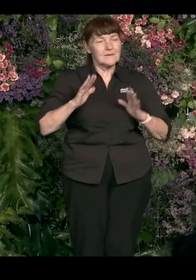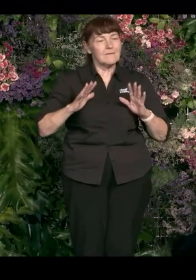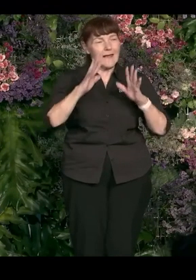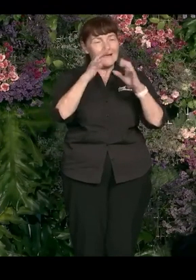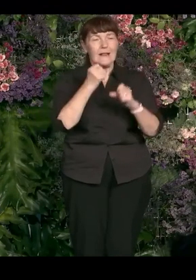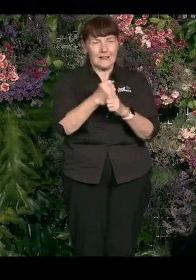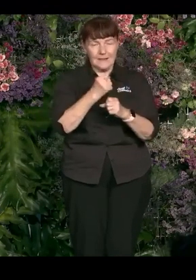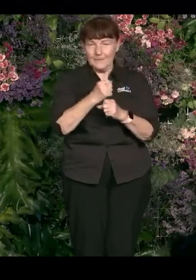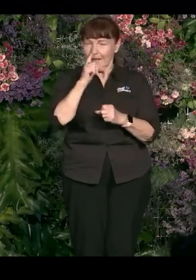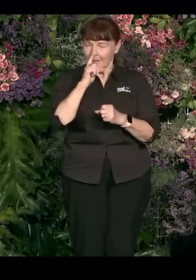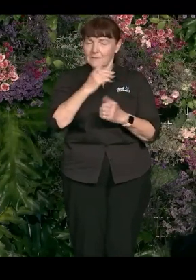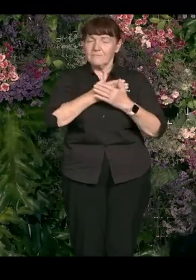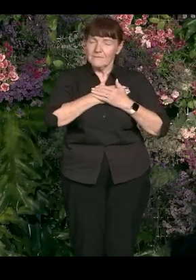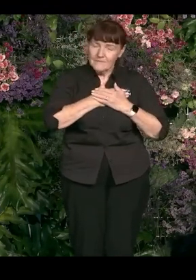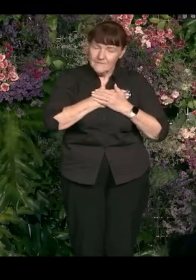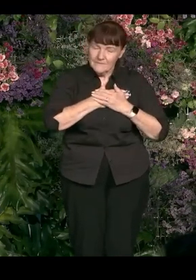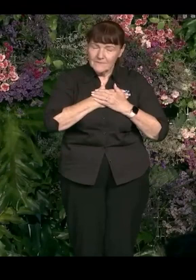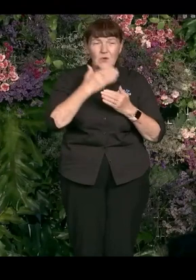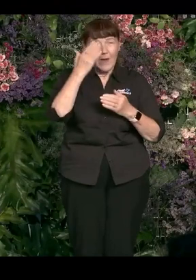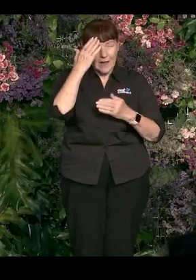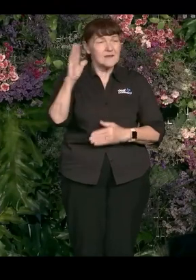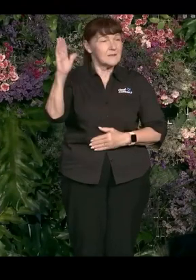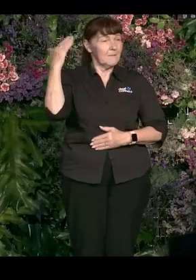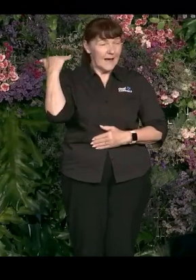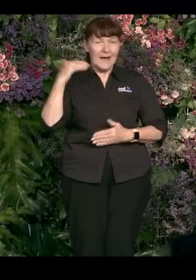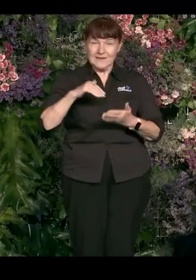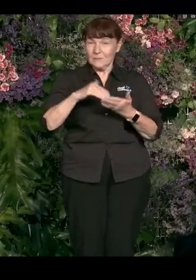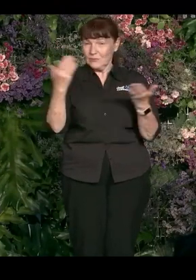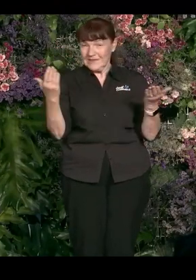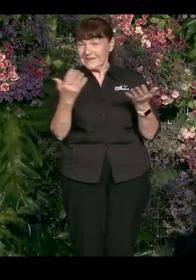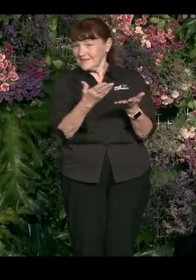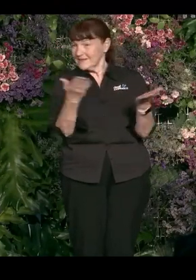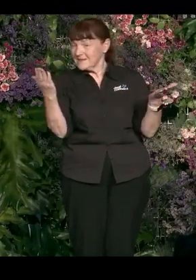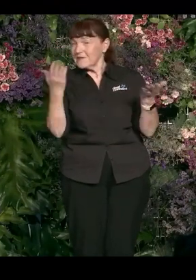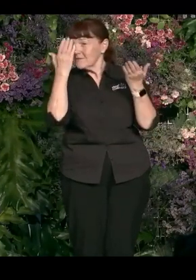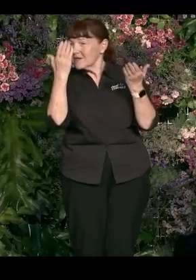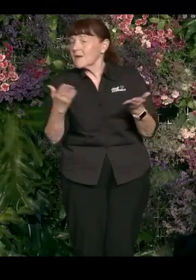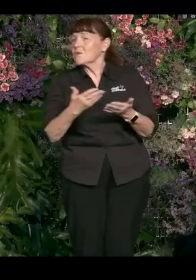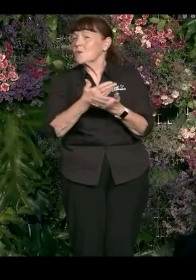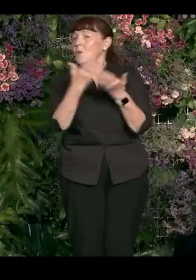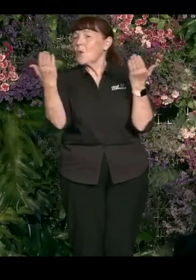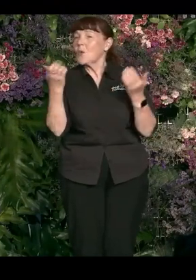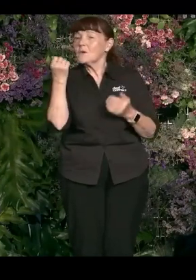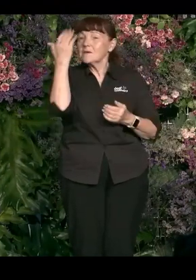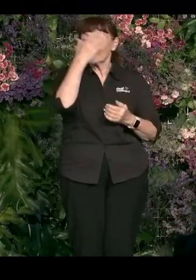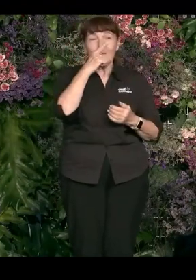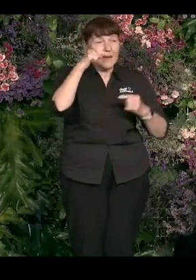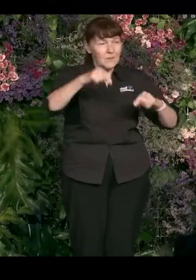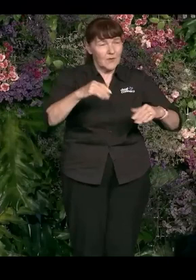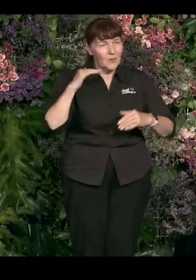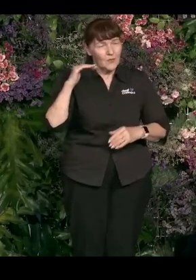Gadigal people and paying my heartfelt respect to our elders past and present and paying respects to all Aboriginal people present in the room.